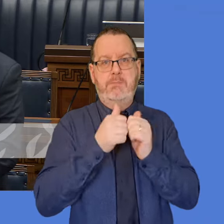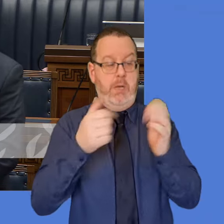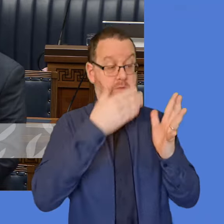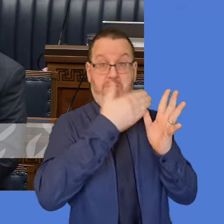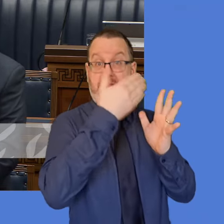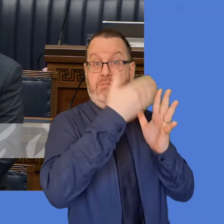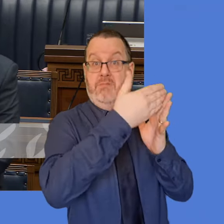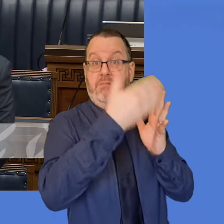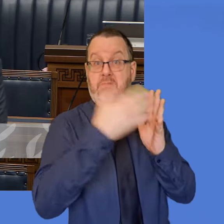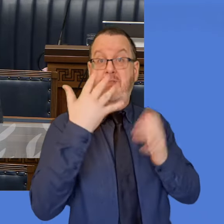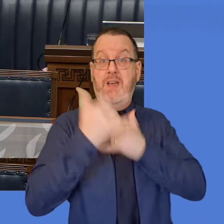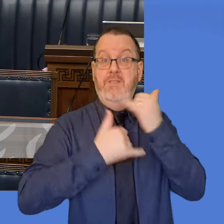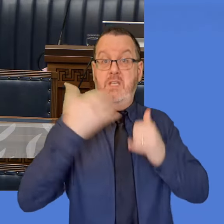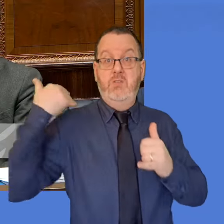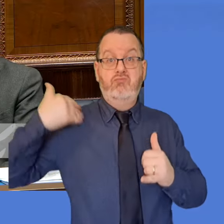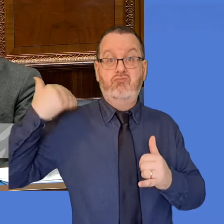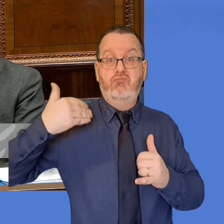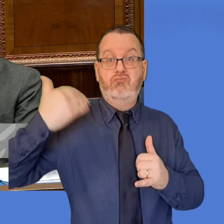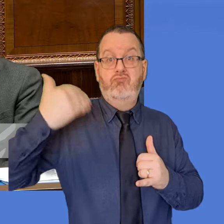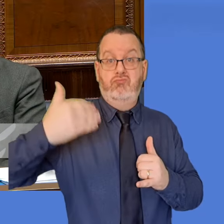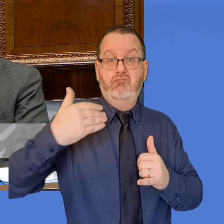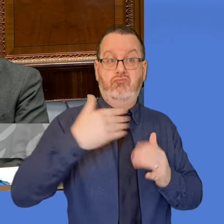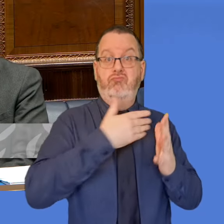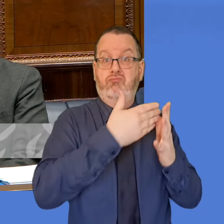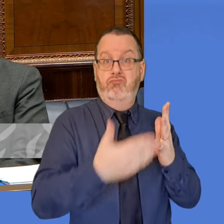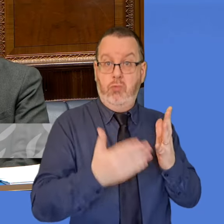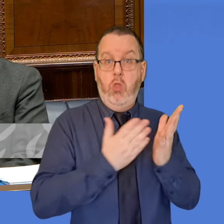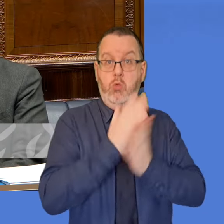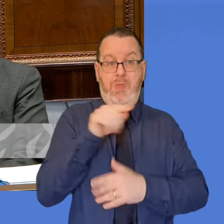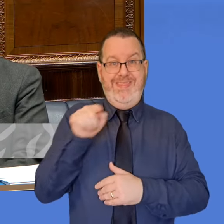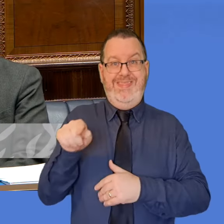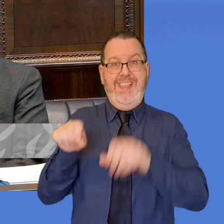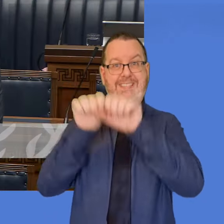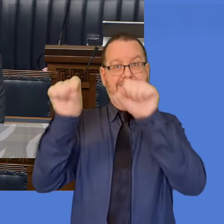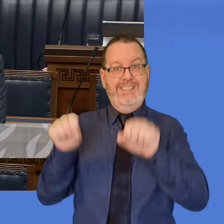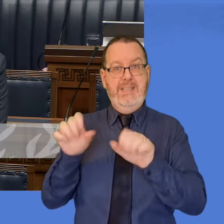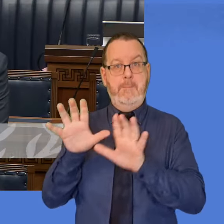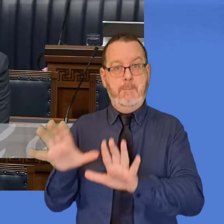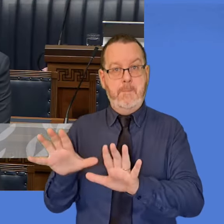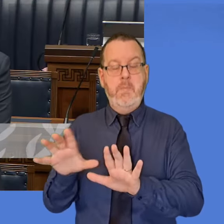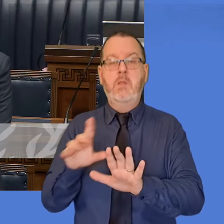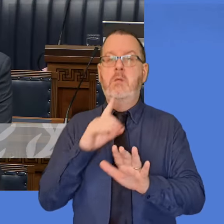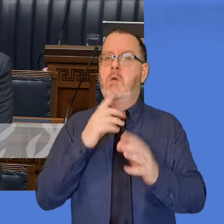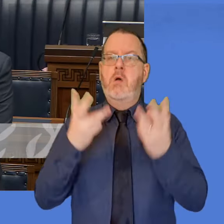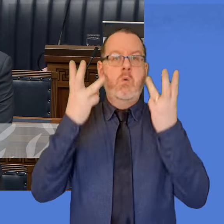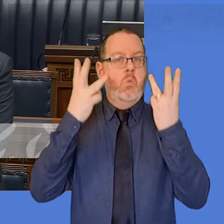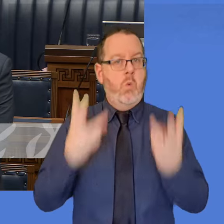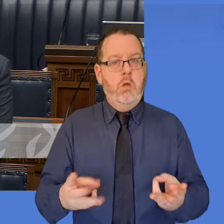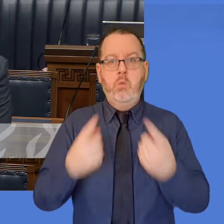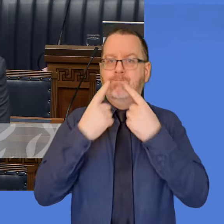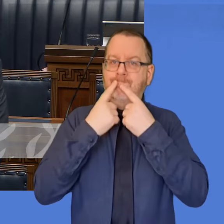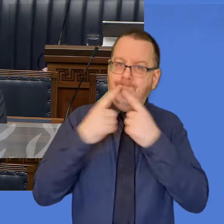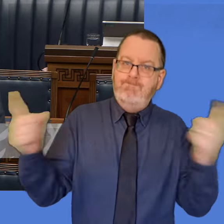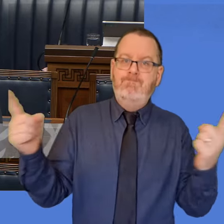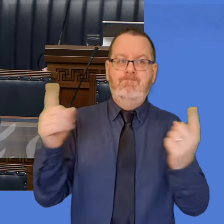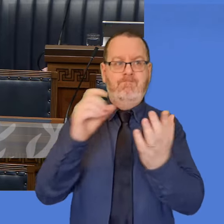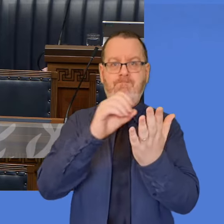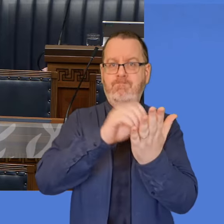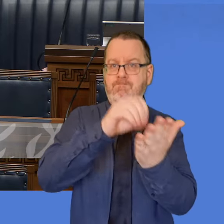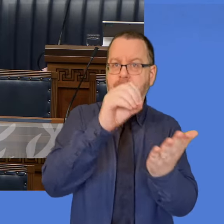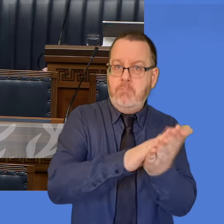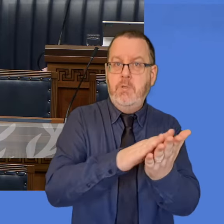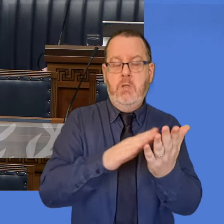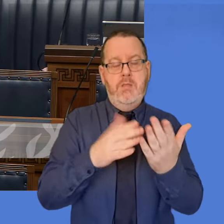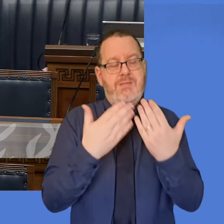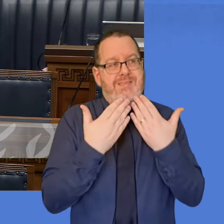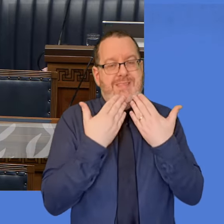That is just the support that was given through this particular scheme, but I do want to put on record my thanks to